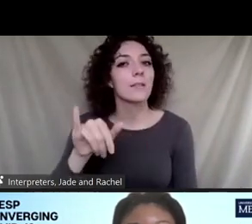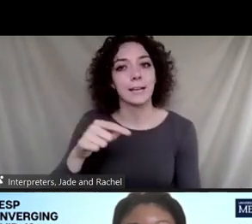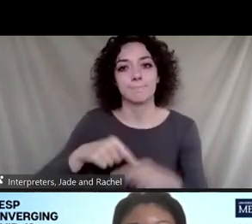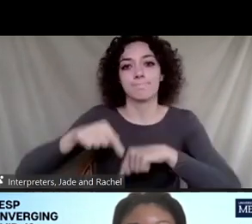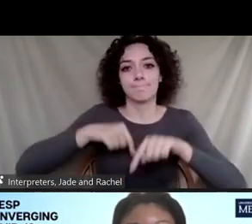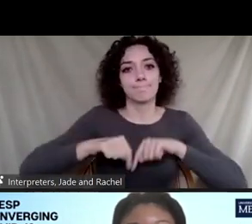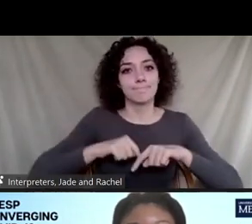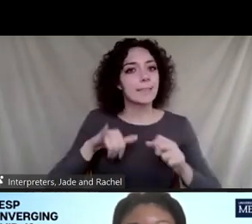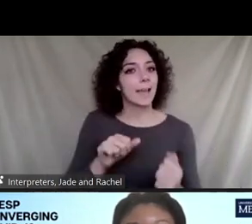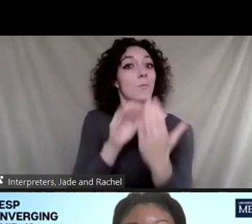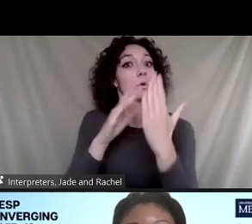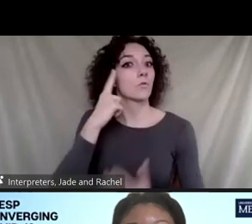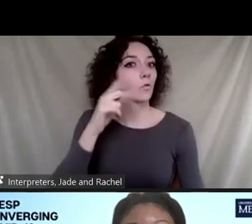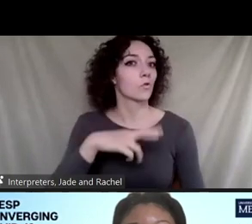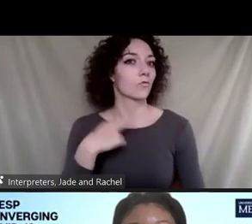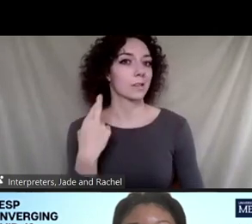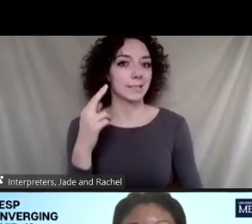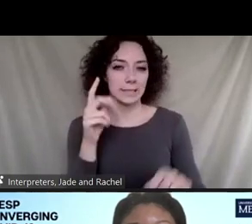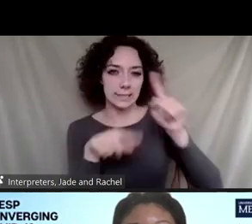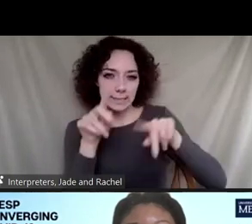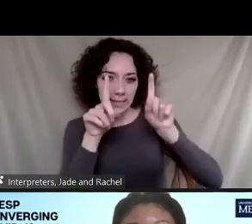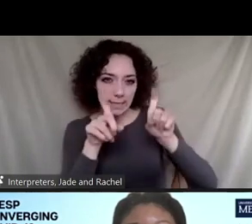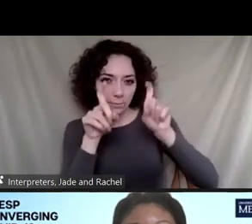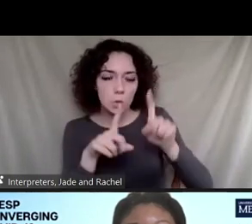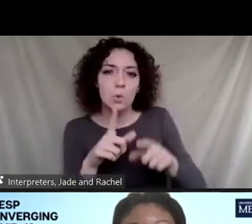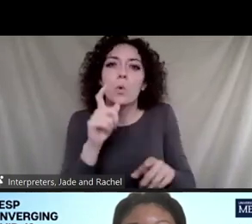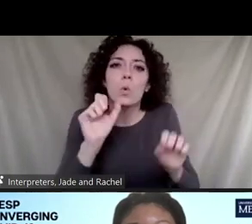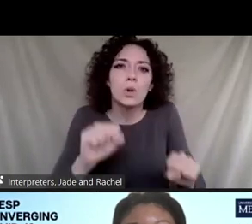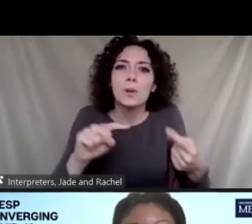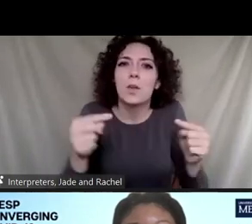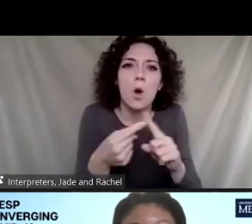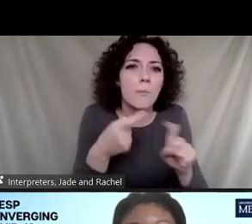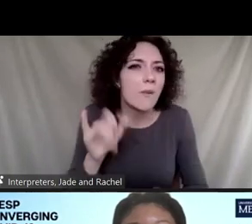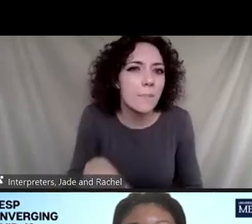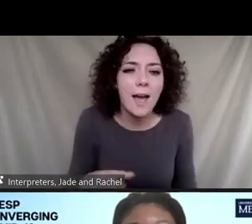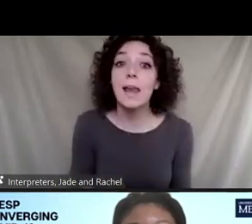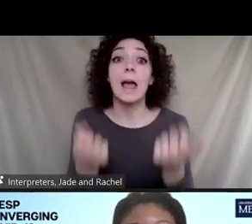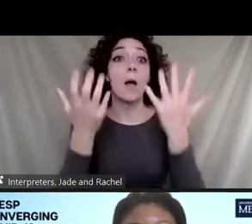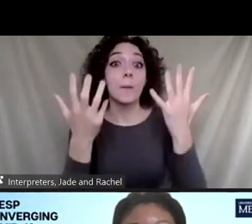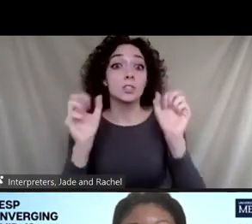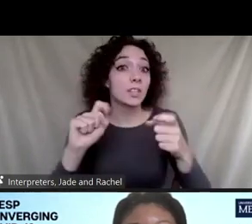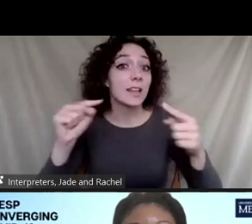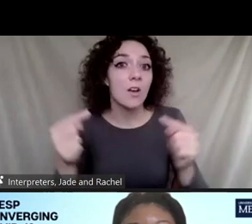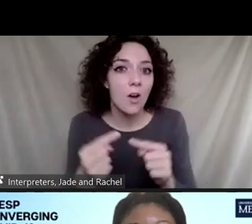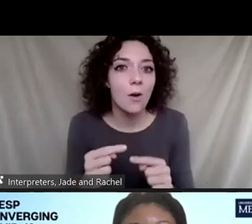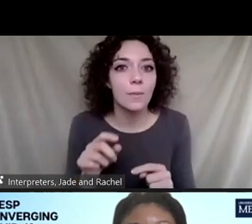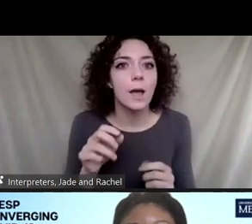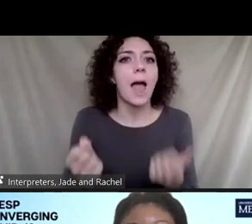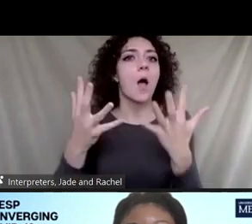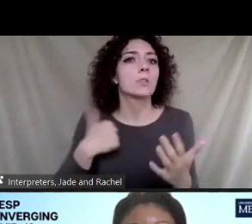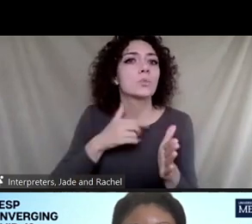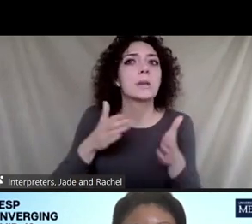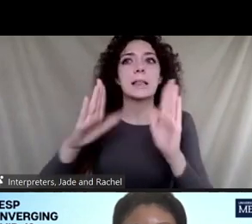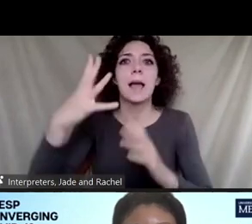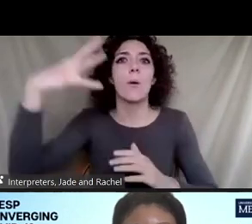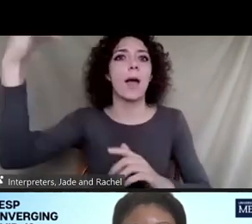approach to risk assessment of who can be harmed and how much. And that's how much we allowed out in the environment from a